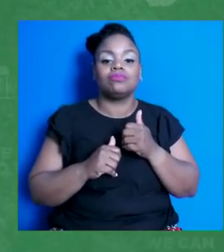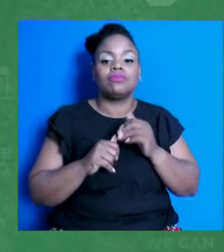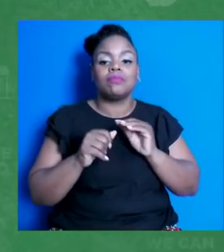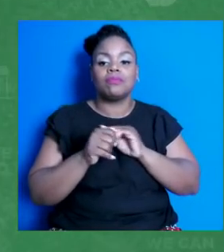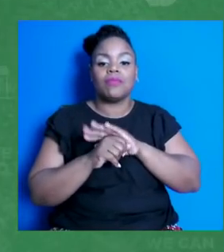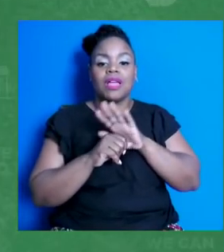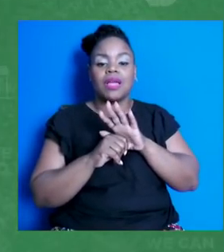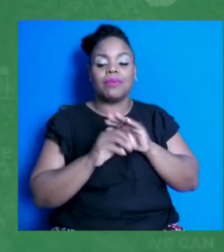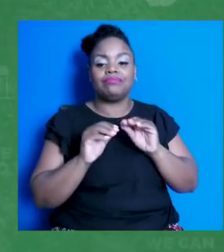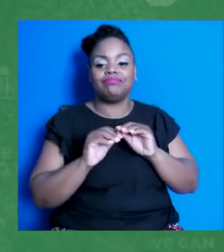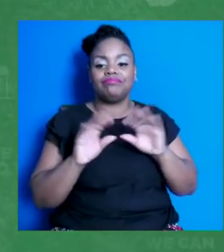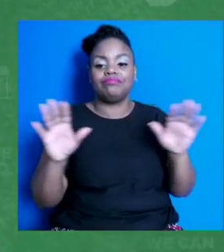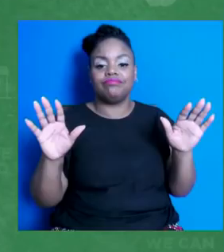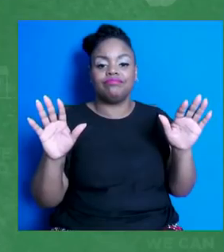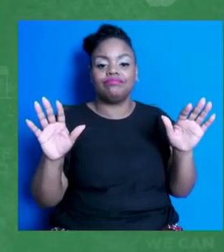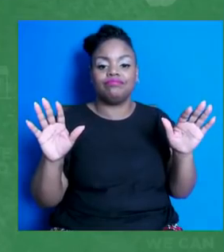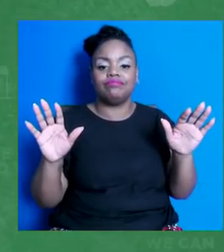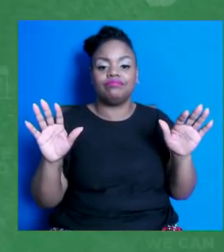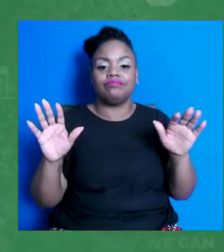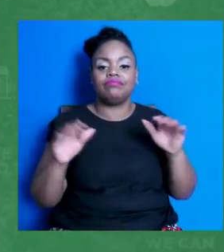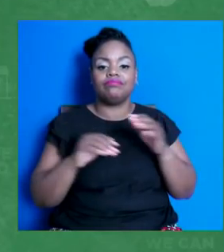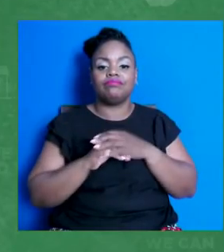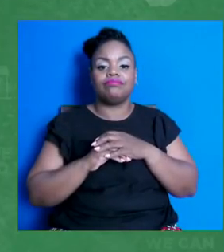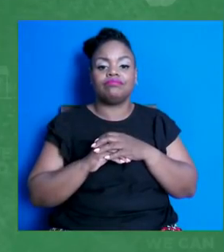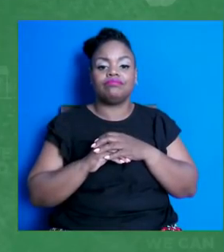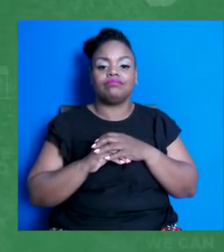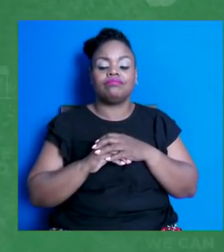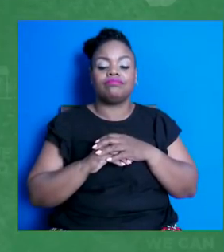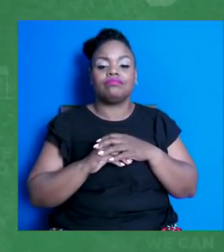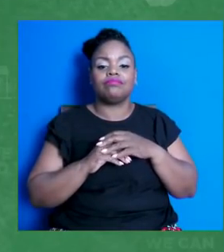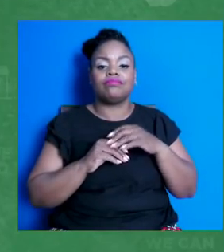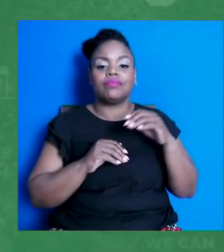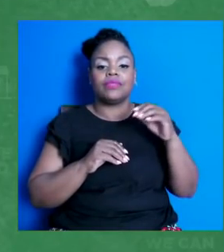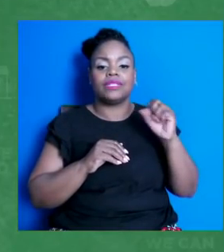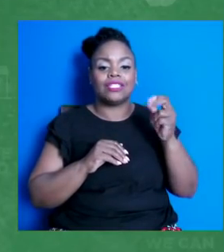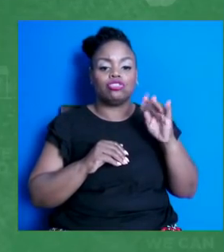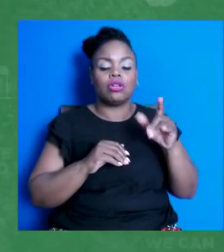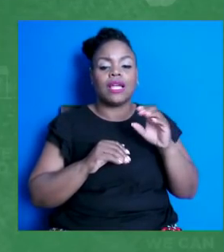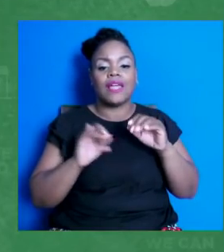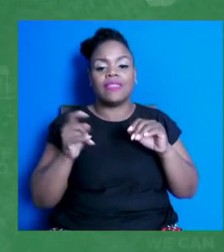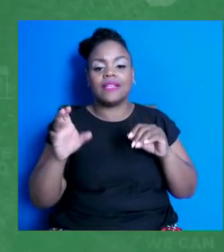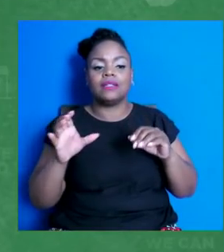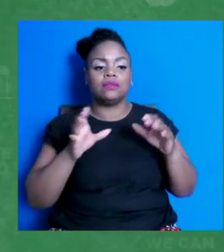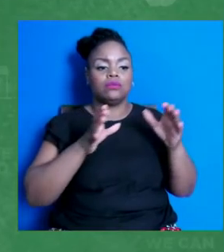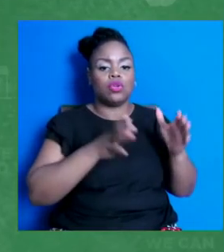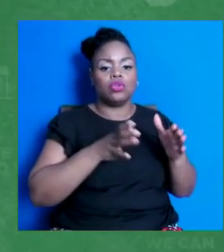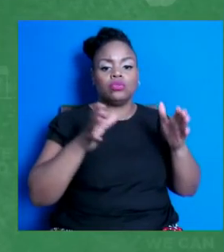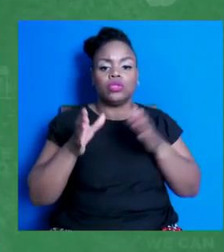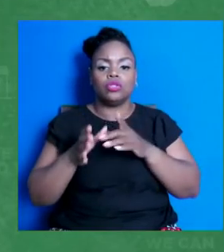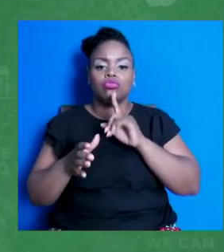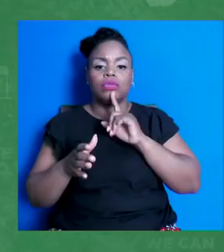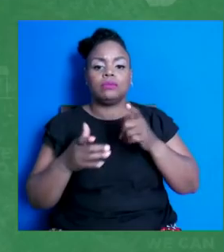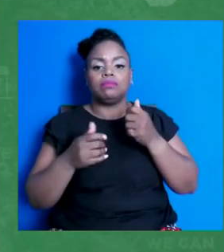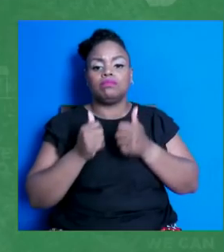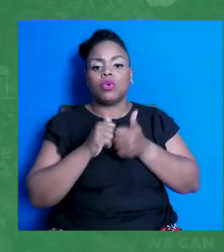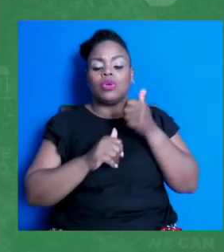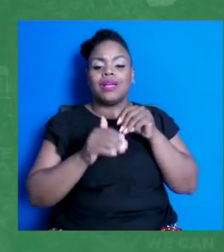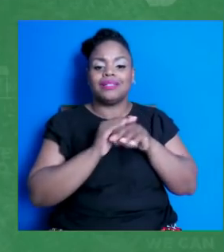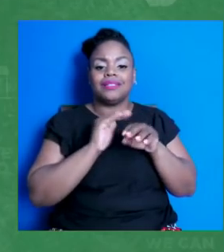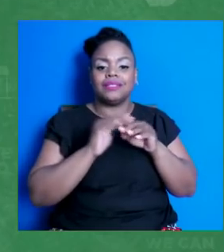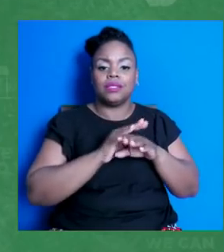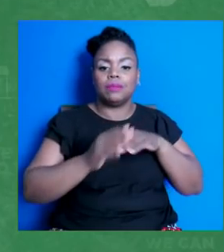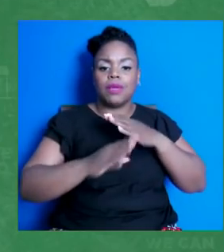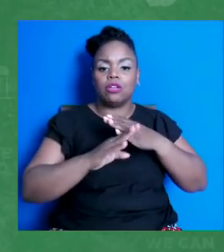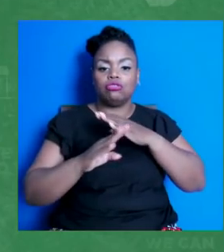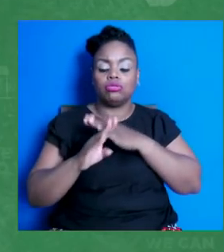and ethnic minorities and specific communities and how they've faced the greatest access barriers. And I think we also have to recognize that their kids are